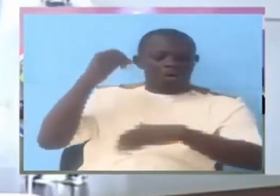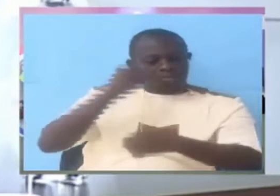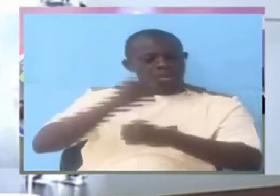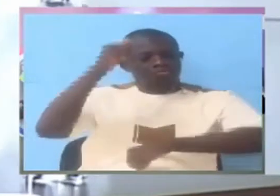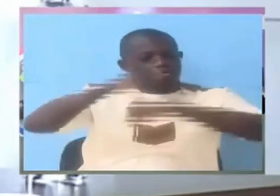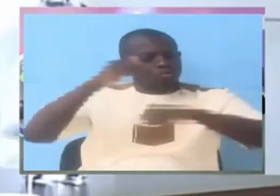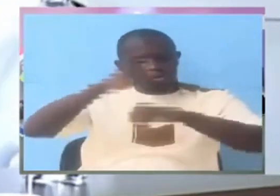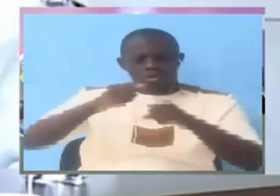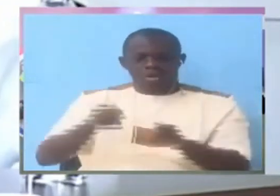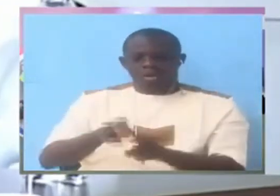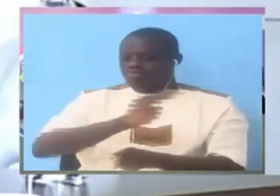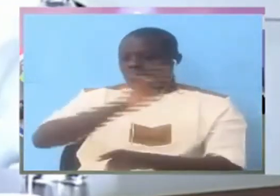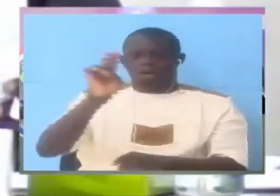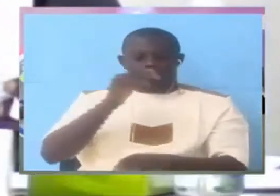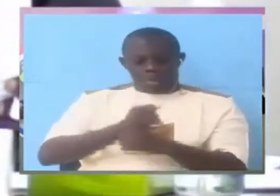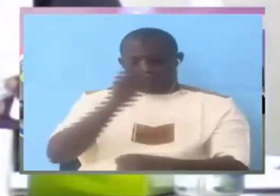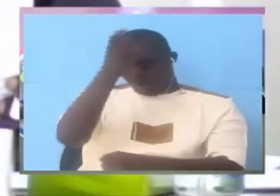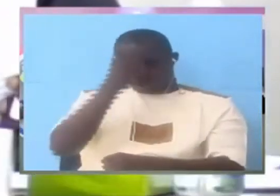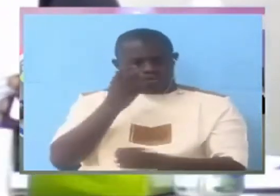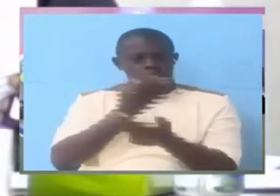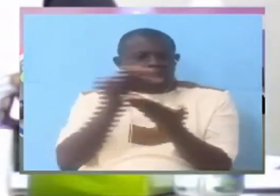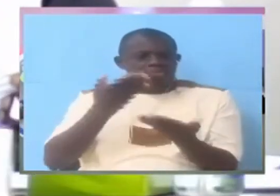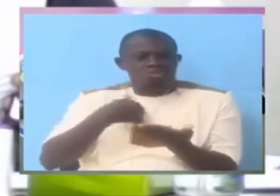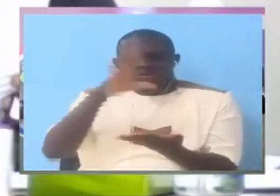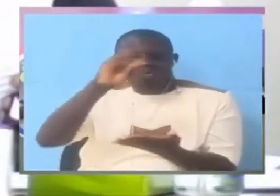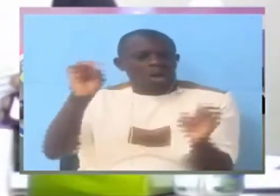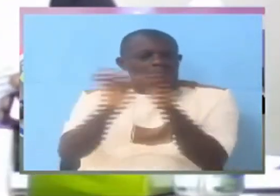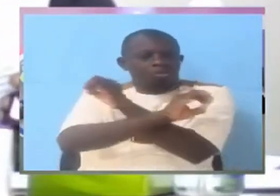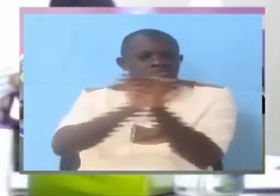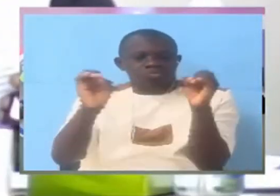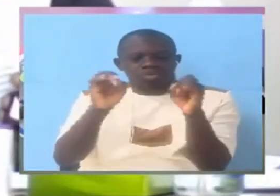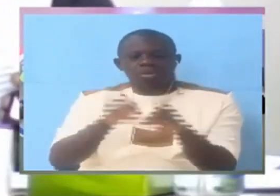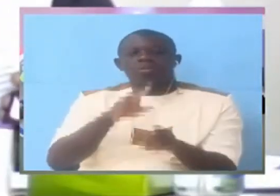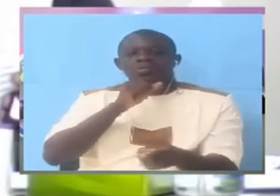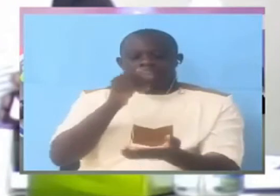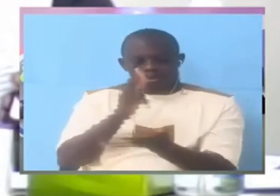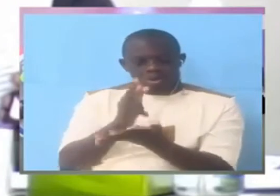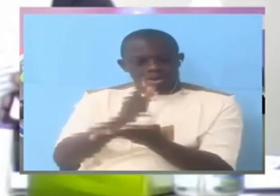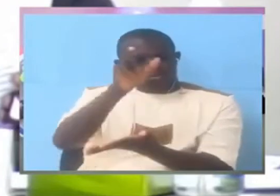It's not me. That's just my style. But, Mr. Witness, what is baffling? What you can't explain?